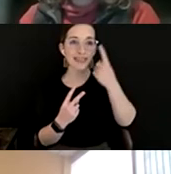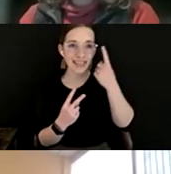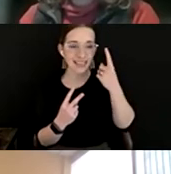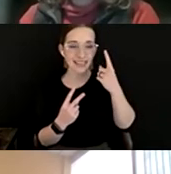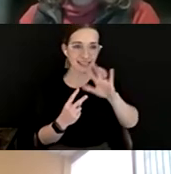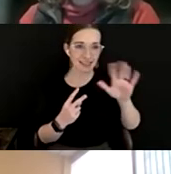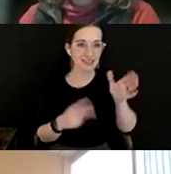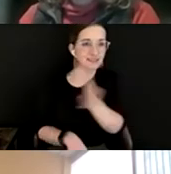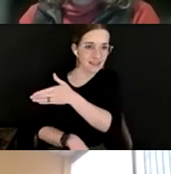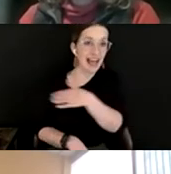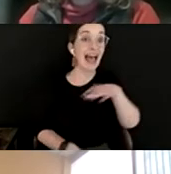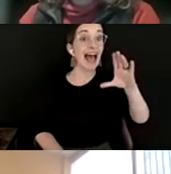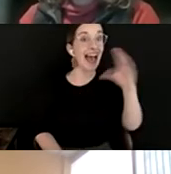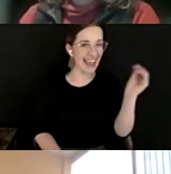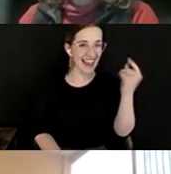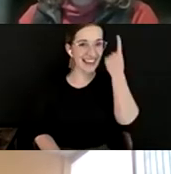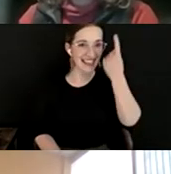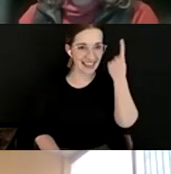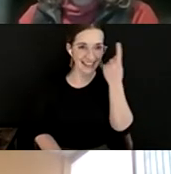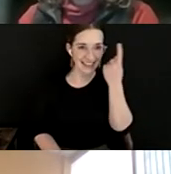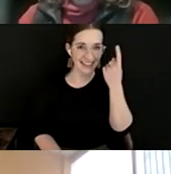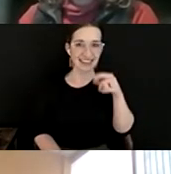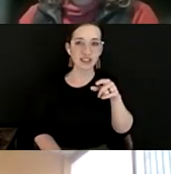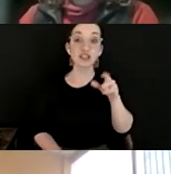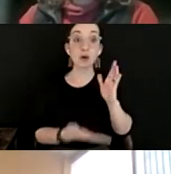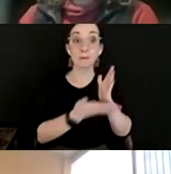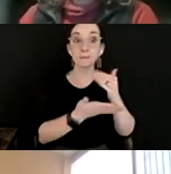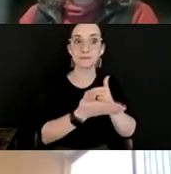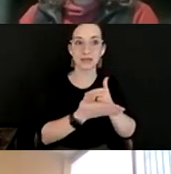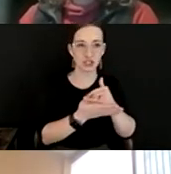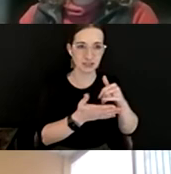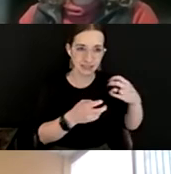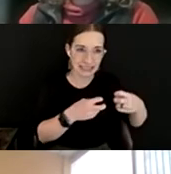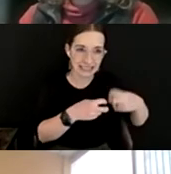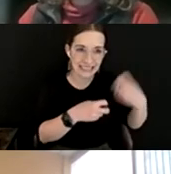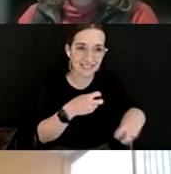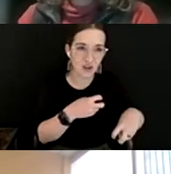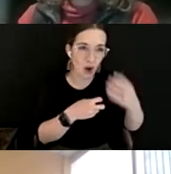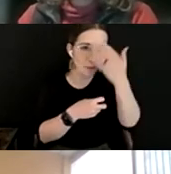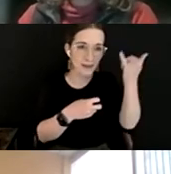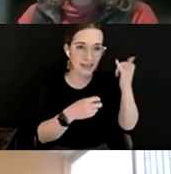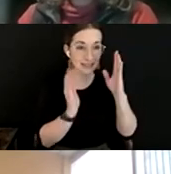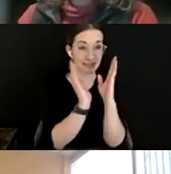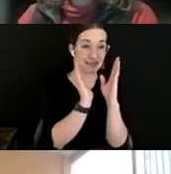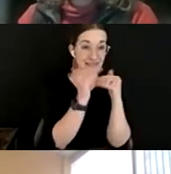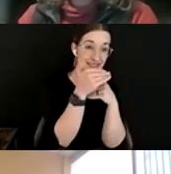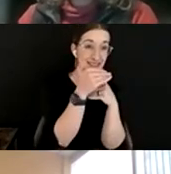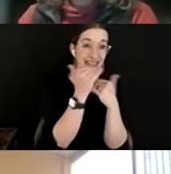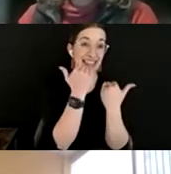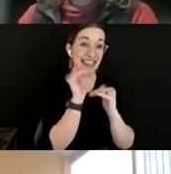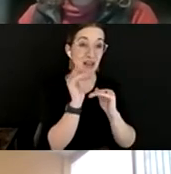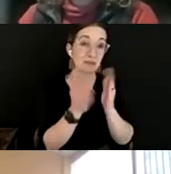especially when it's kind of put budgets is an area where this is difficult because they are often finite in a given year. But